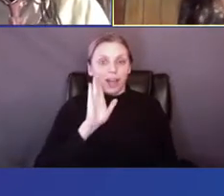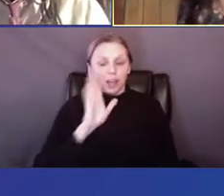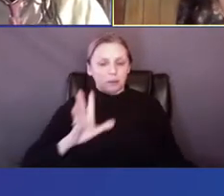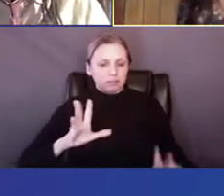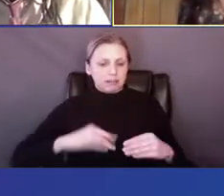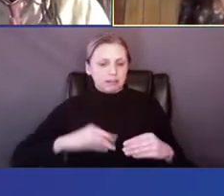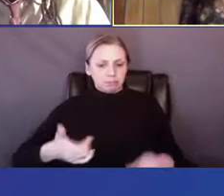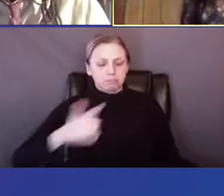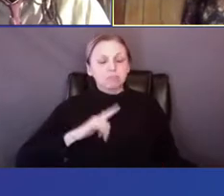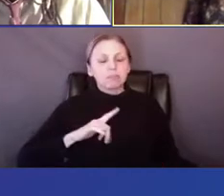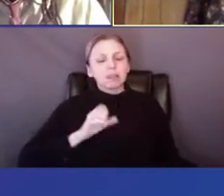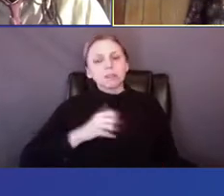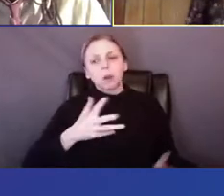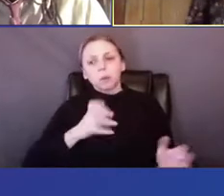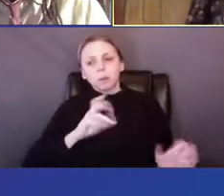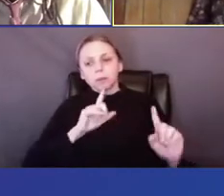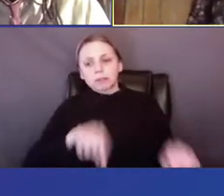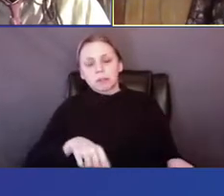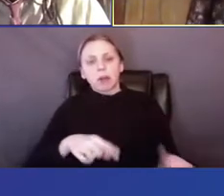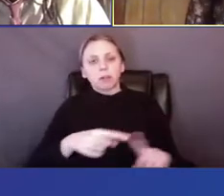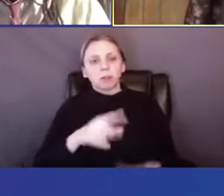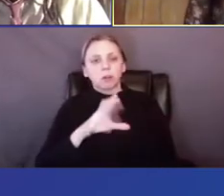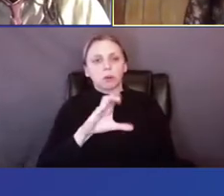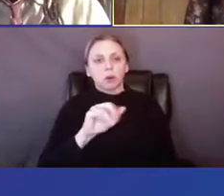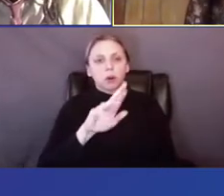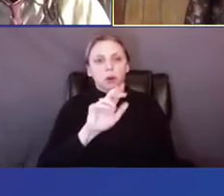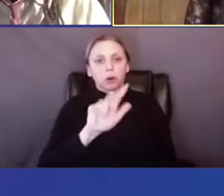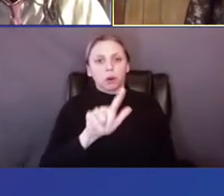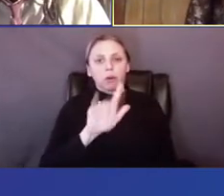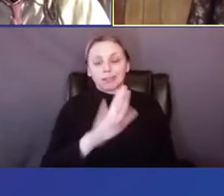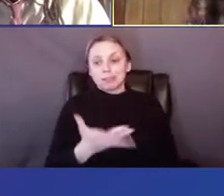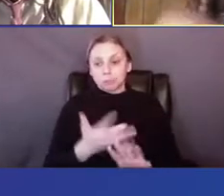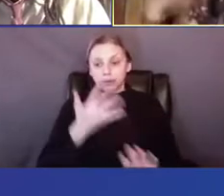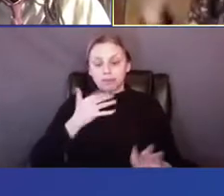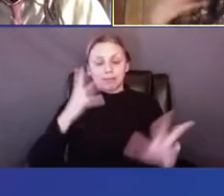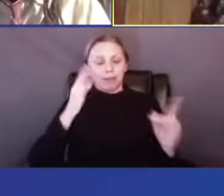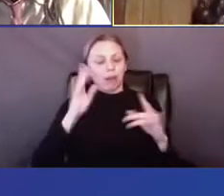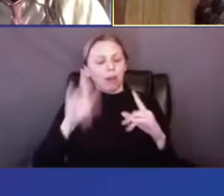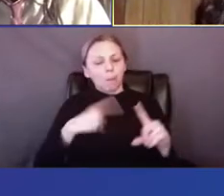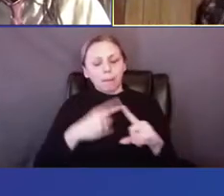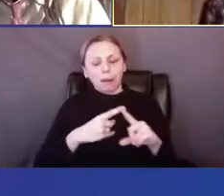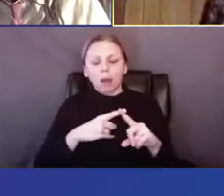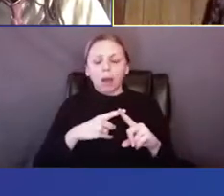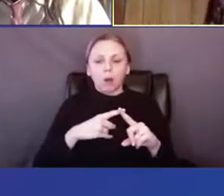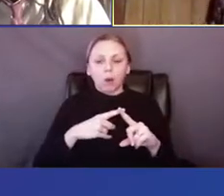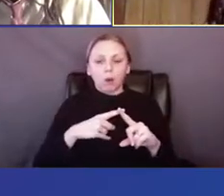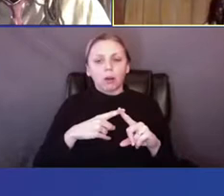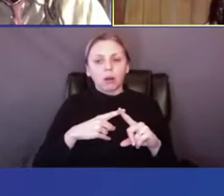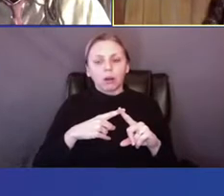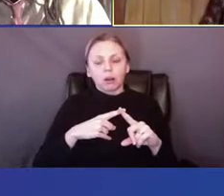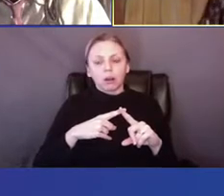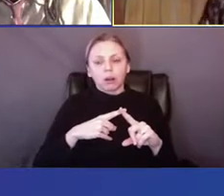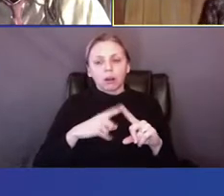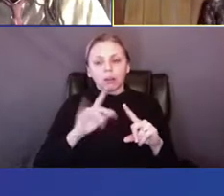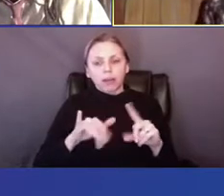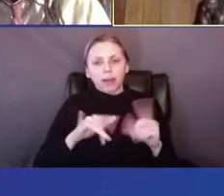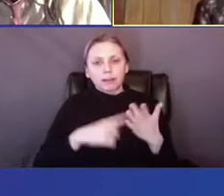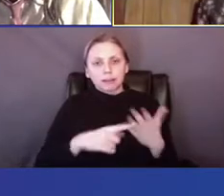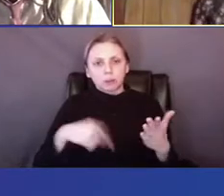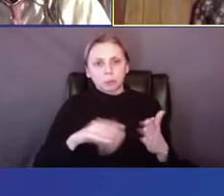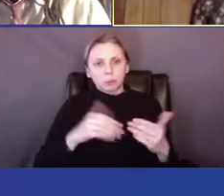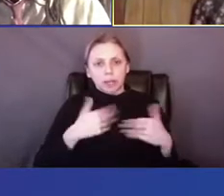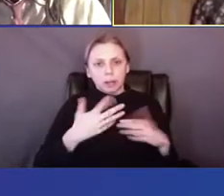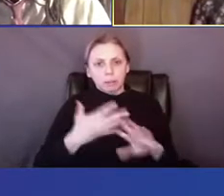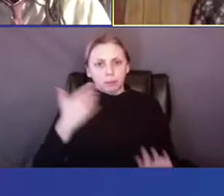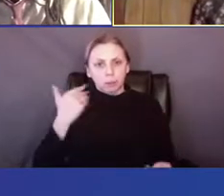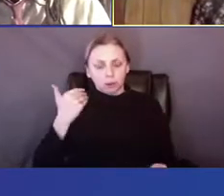kind of responding to Carl's previous thought about like, you know, and that thread that we were having earlier. Um,